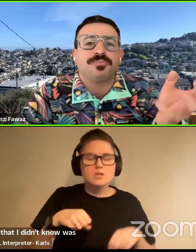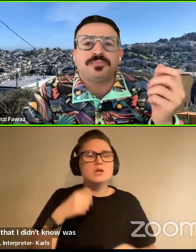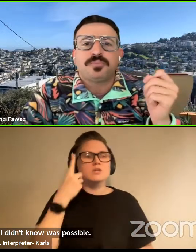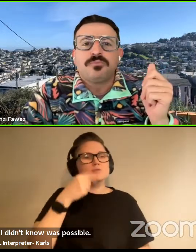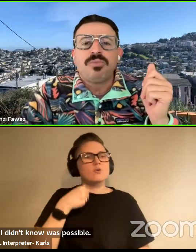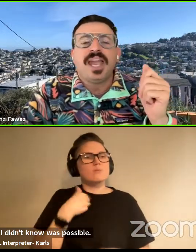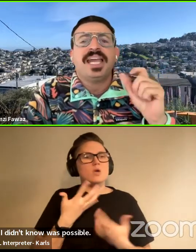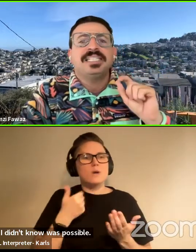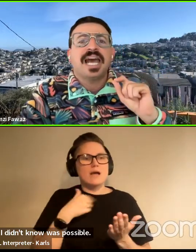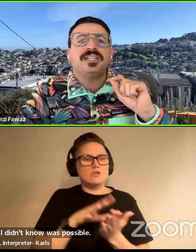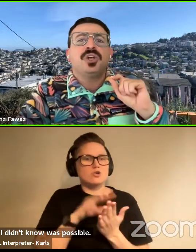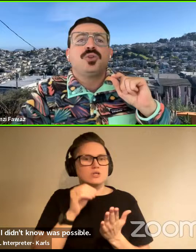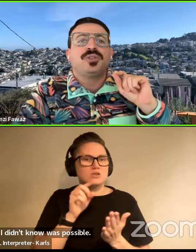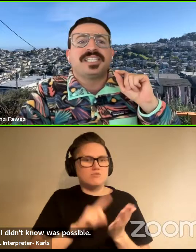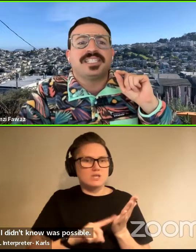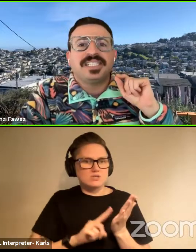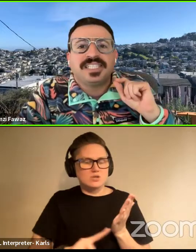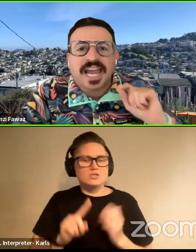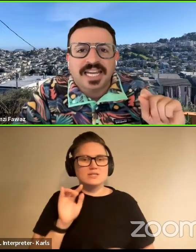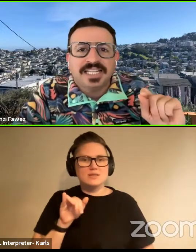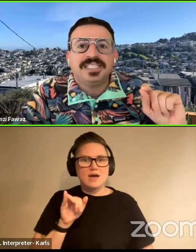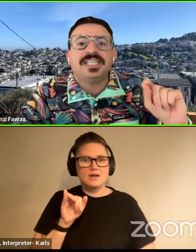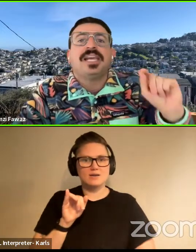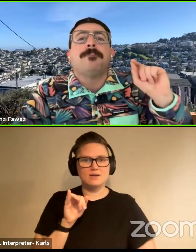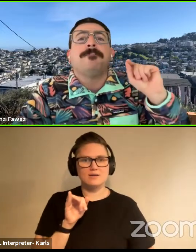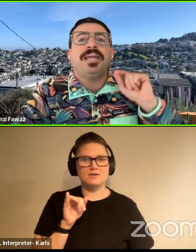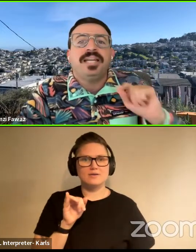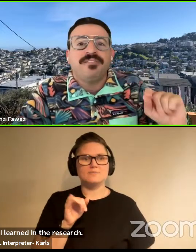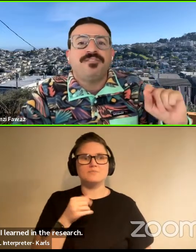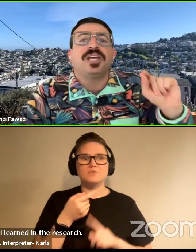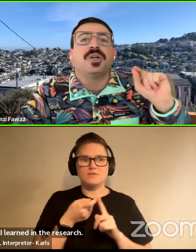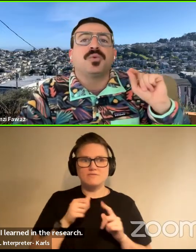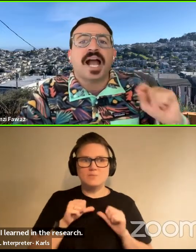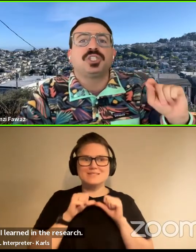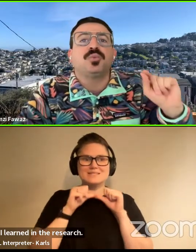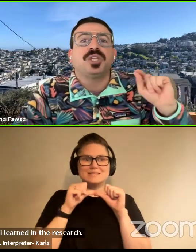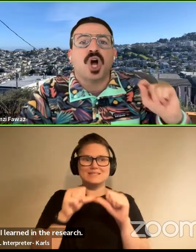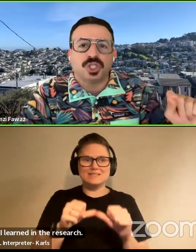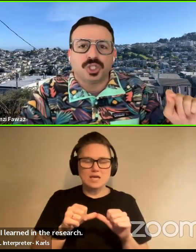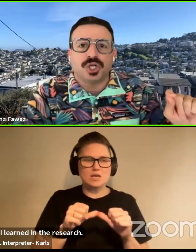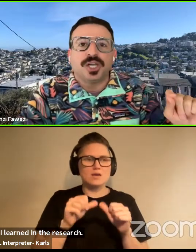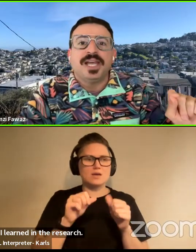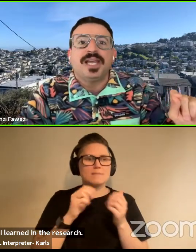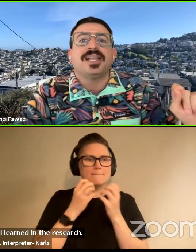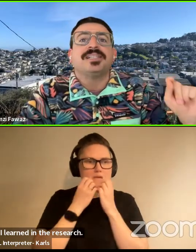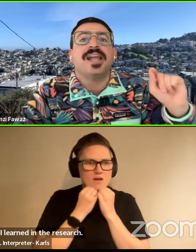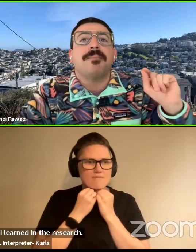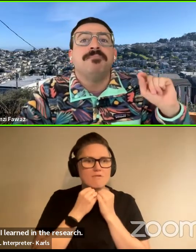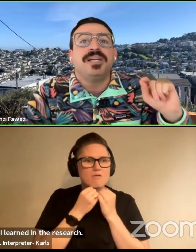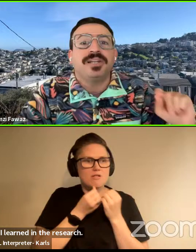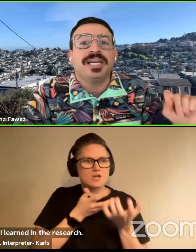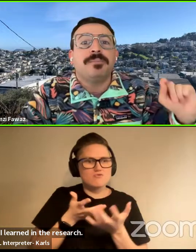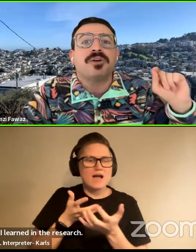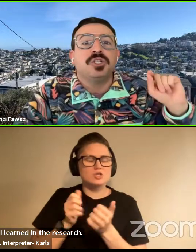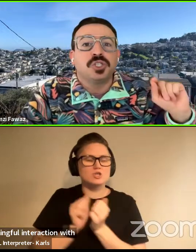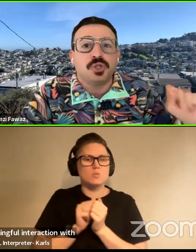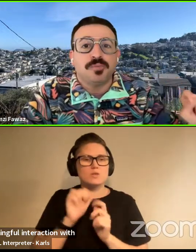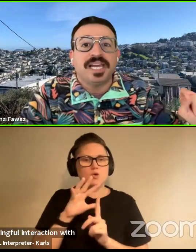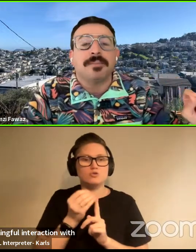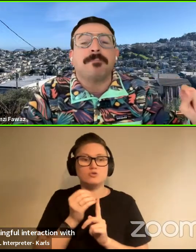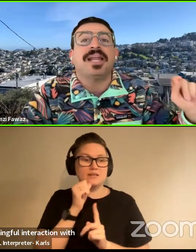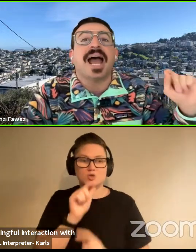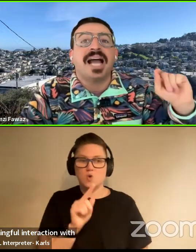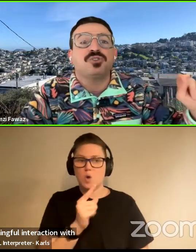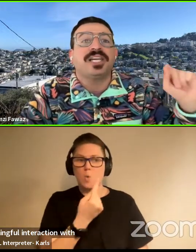in the research is that through sustained, meaningful interaction with culture that is not merely about